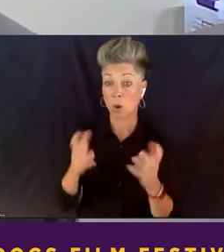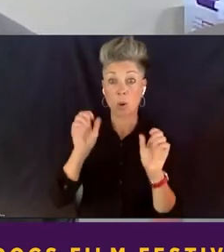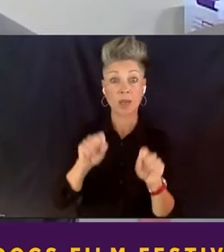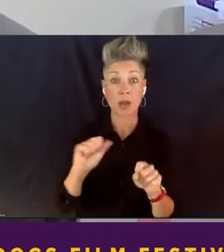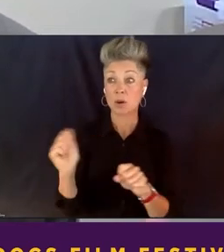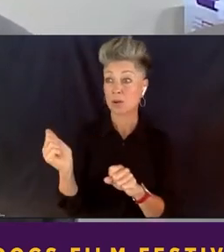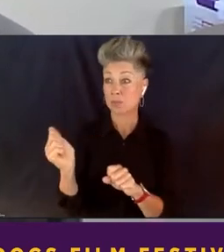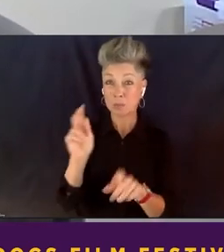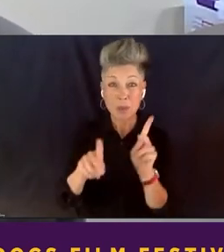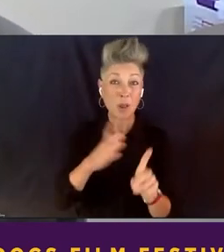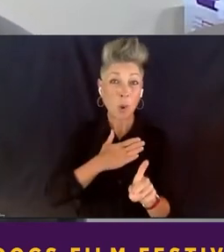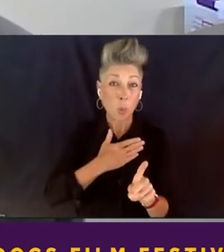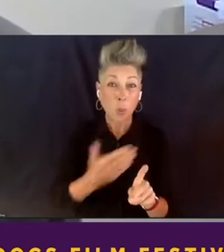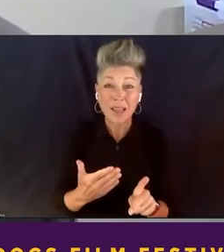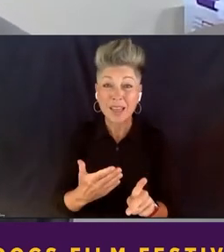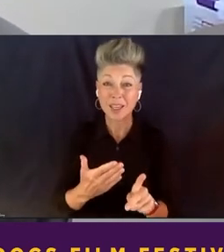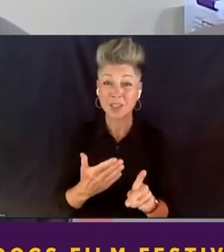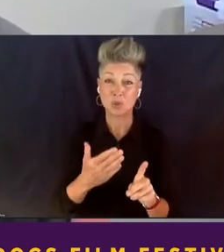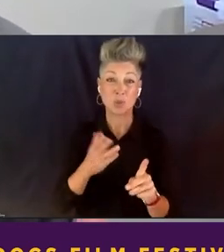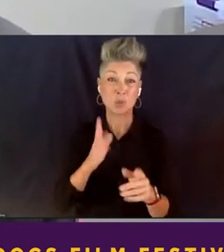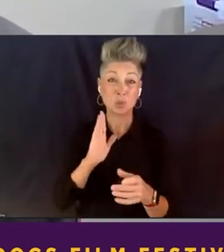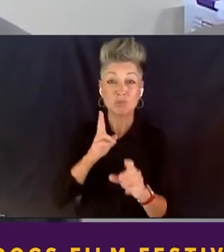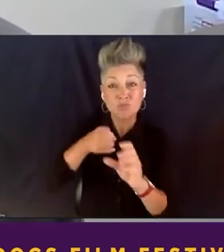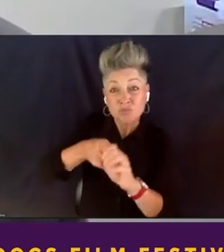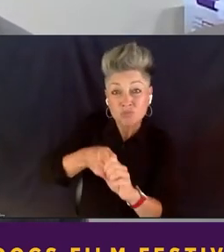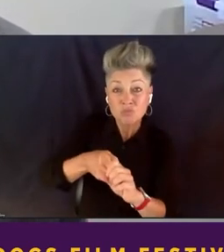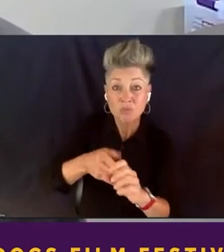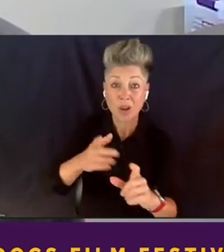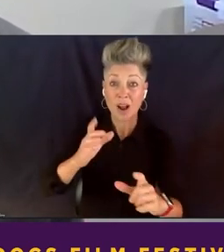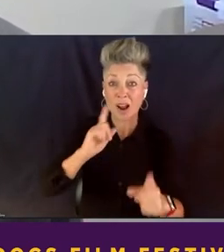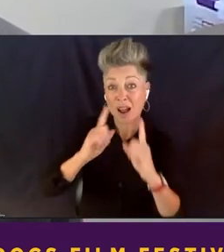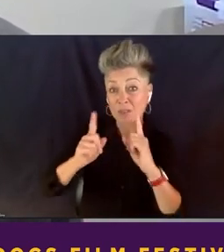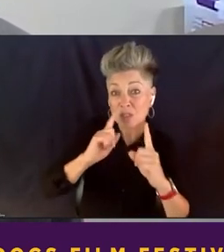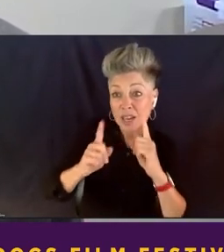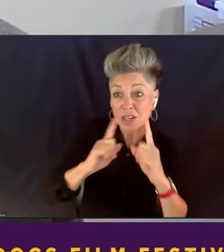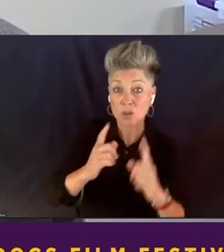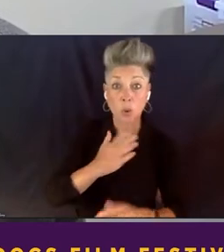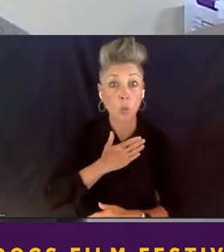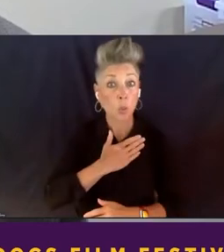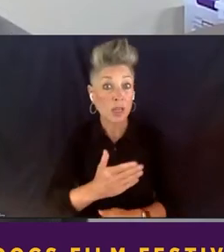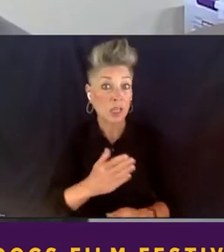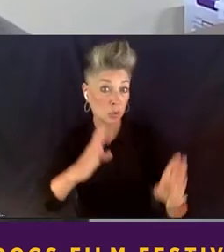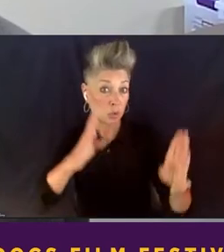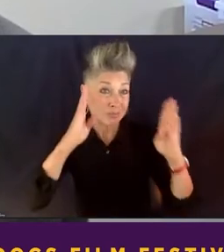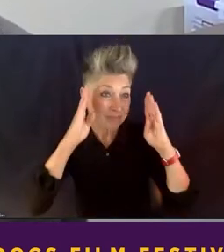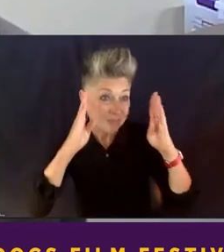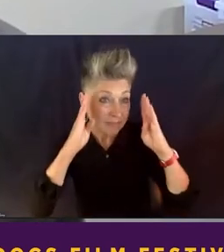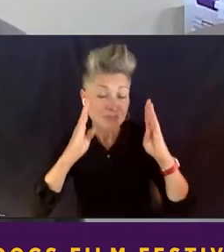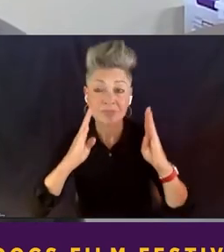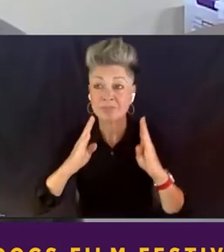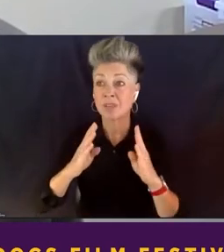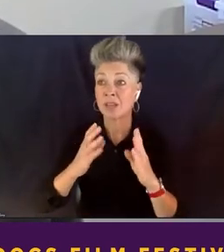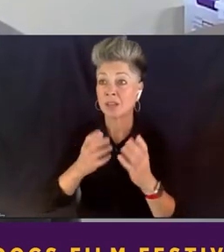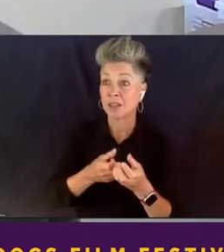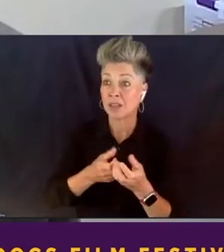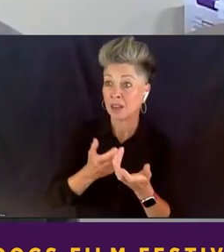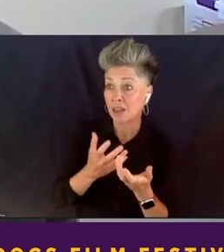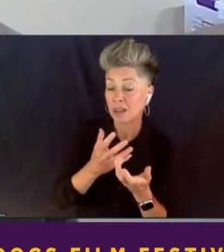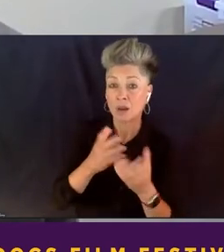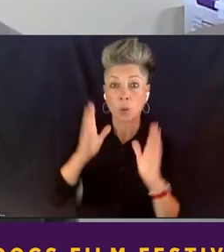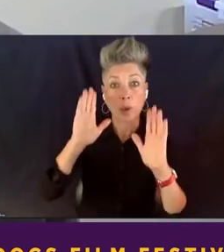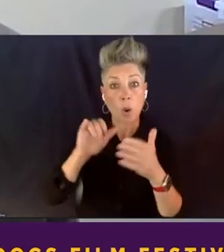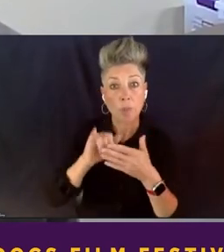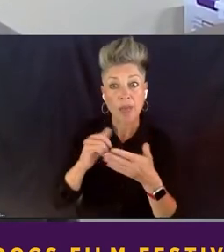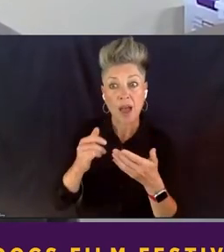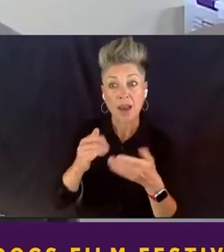table? Can we at least have a conversation? Can we at least engage in dialogue that we hope ends with positive